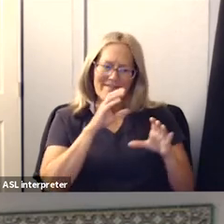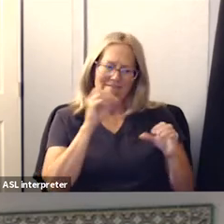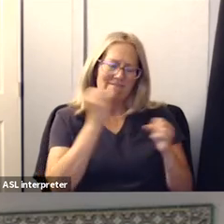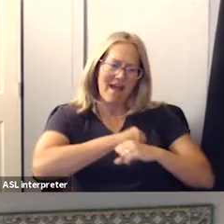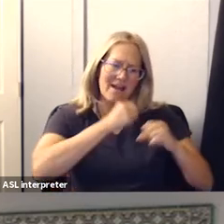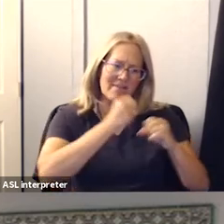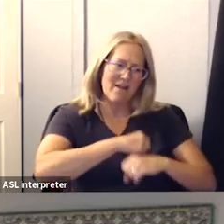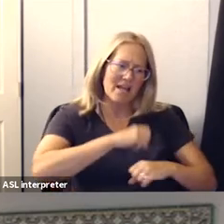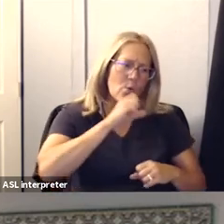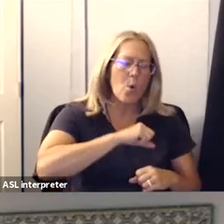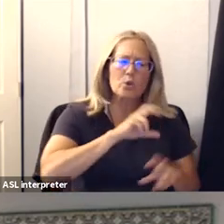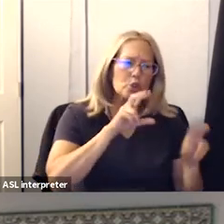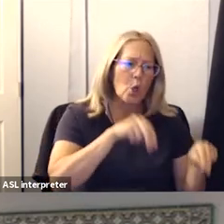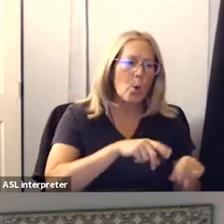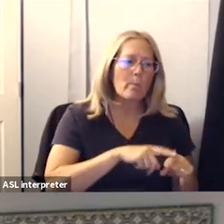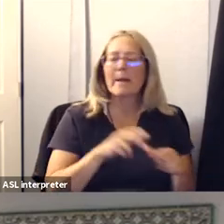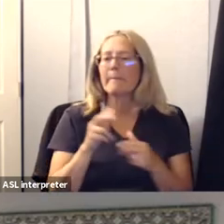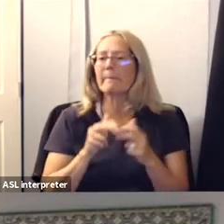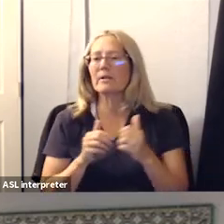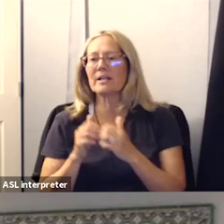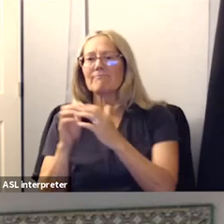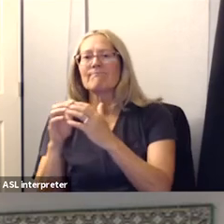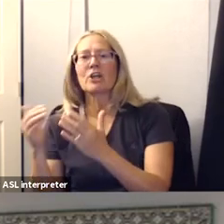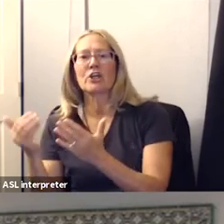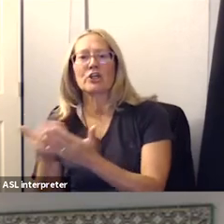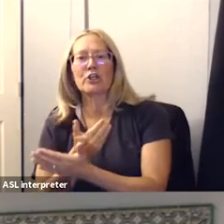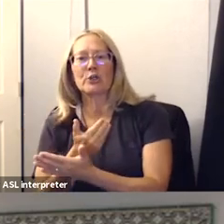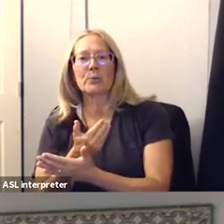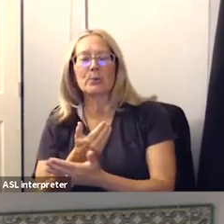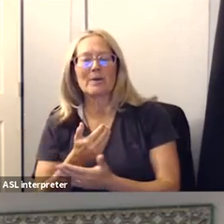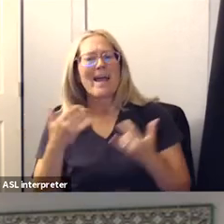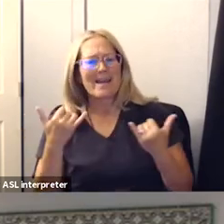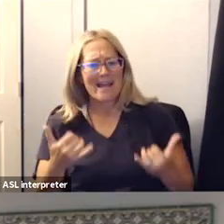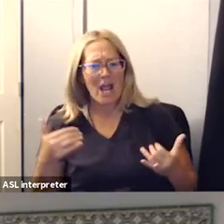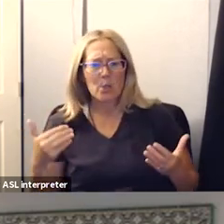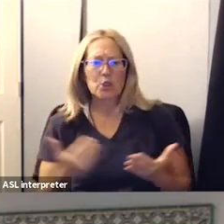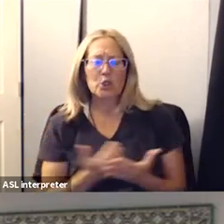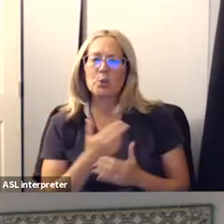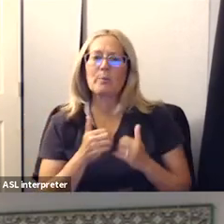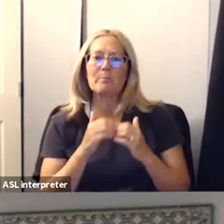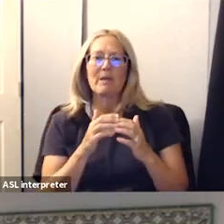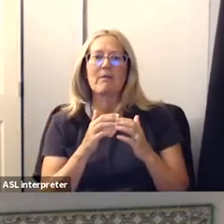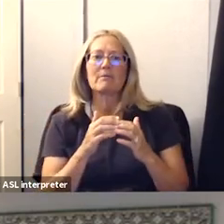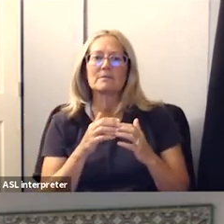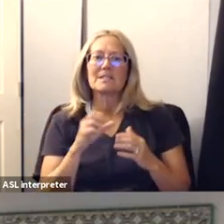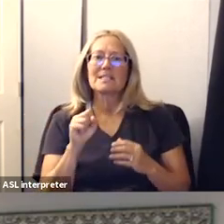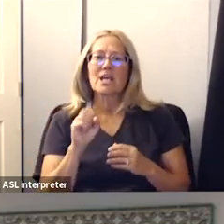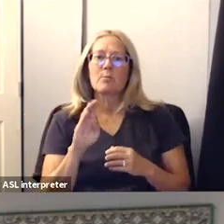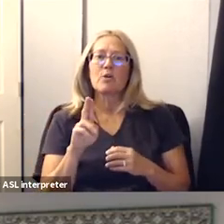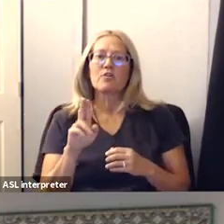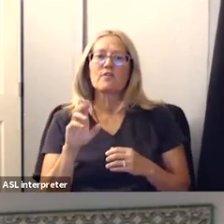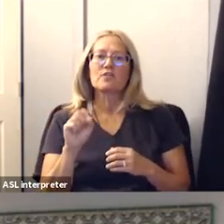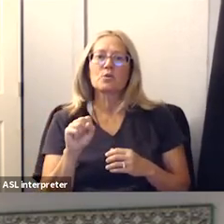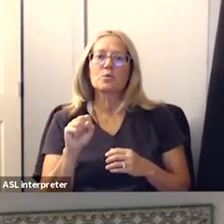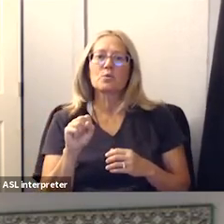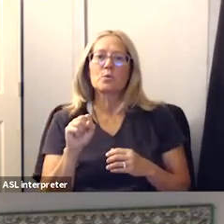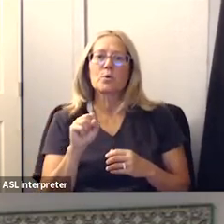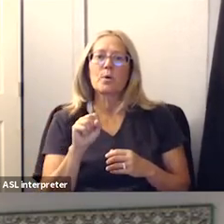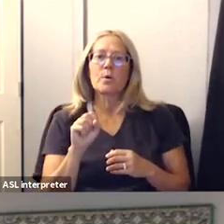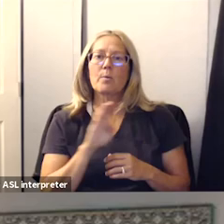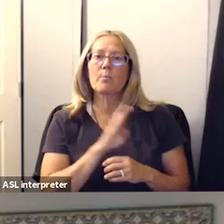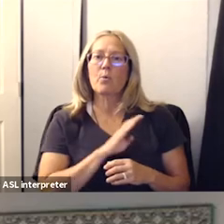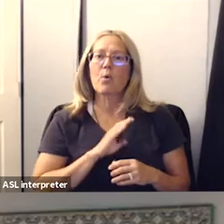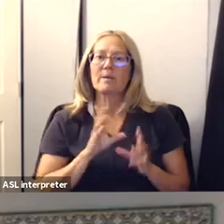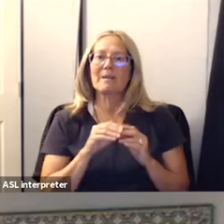but on building the new and there's so much new to be built today's meeting of the Santa Barbara Unified School Board is